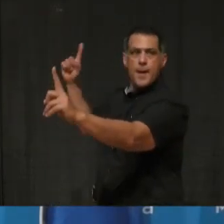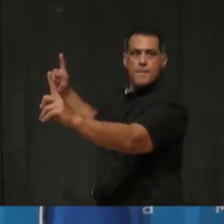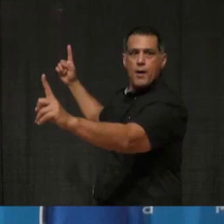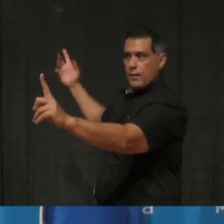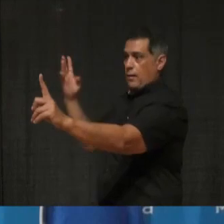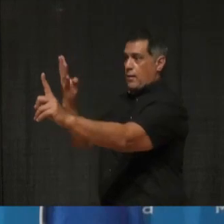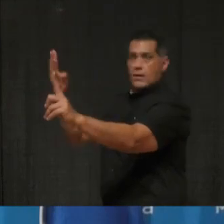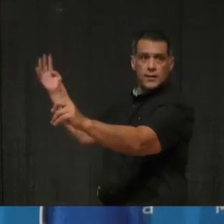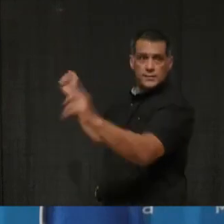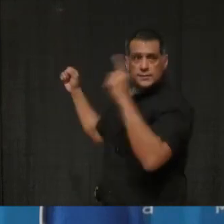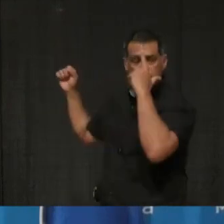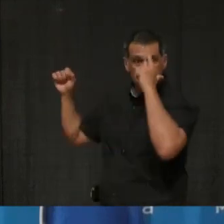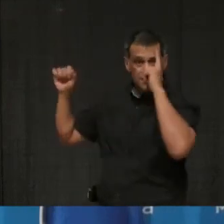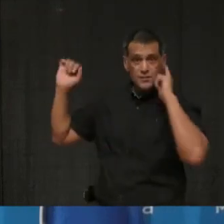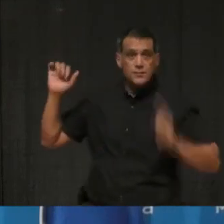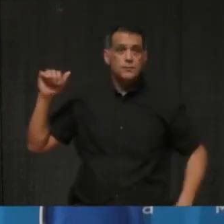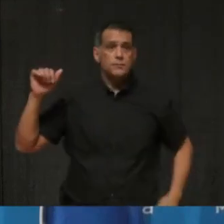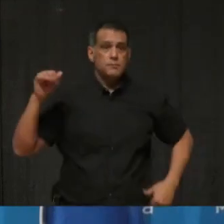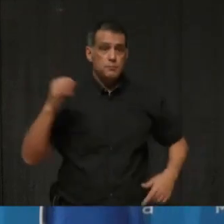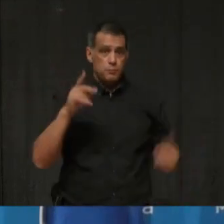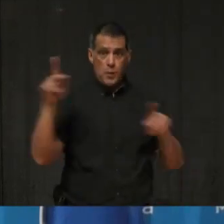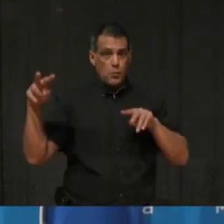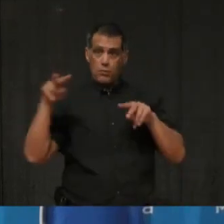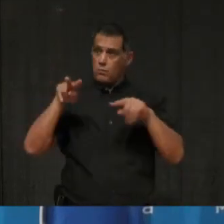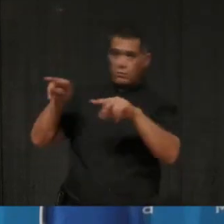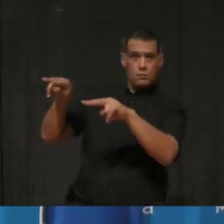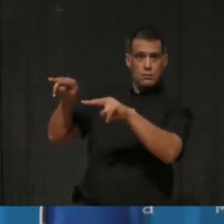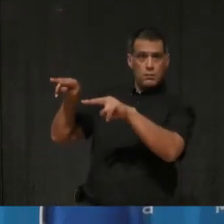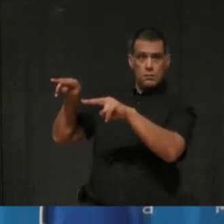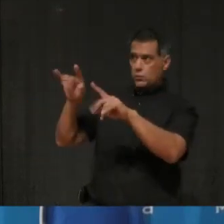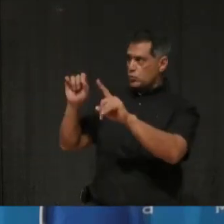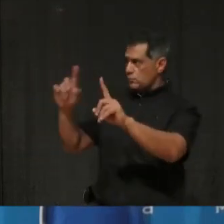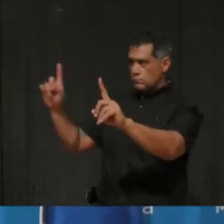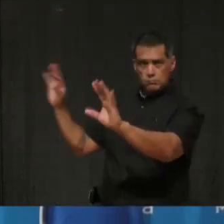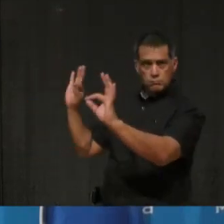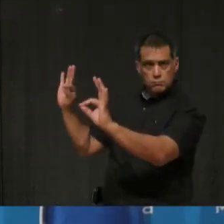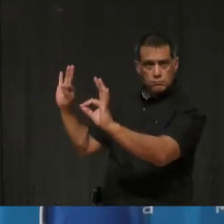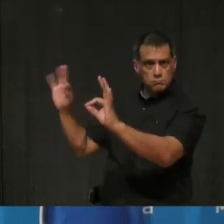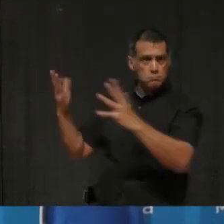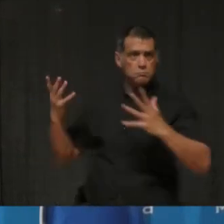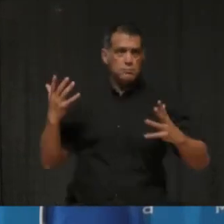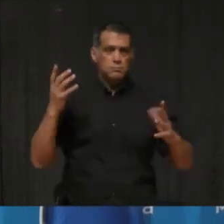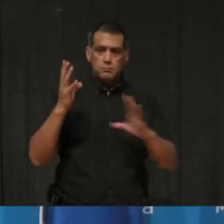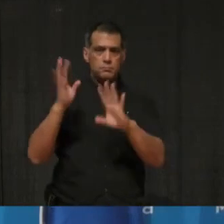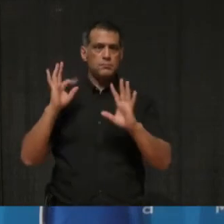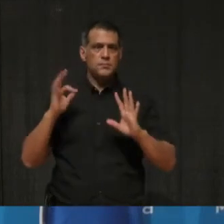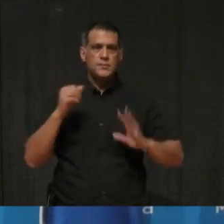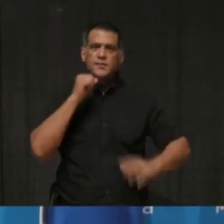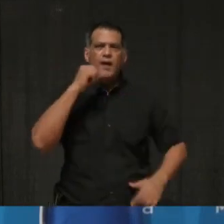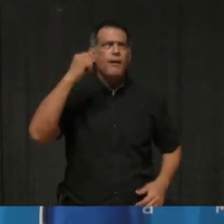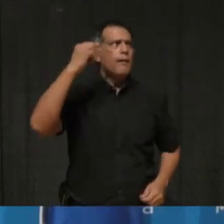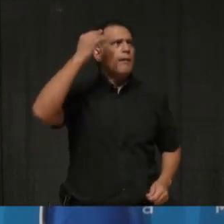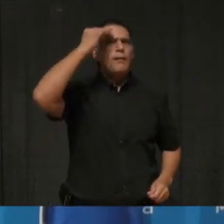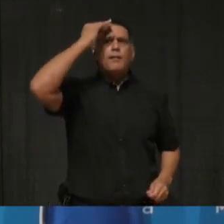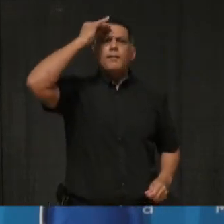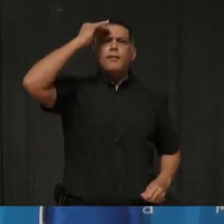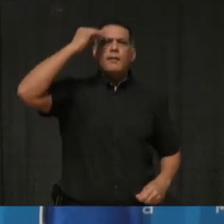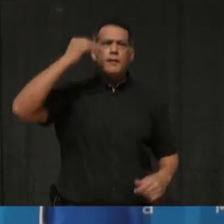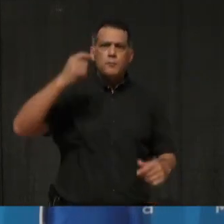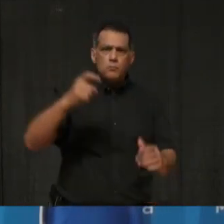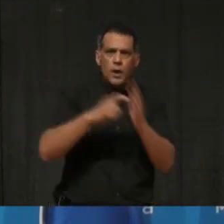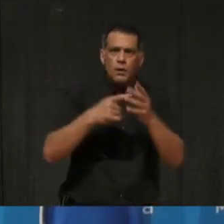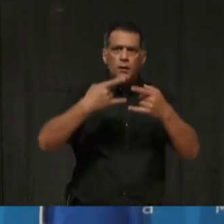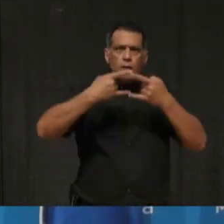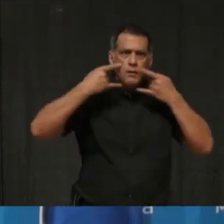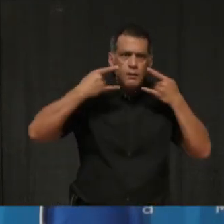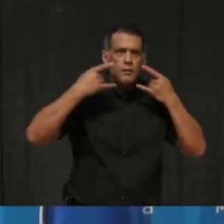and that our enforcement is out there to ensure that, uh, no one is breaking the line. So we have not considered, uh, requiring masking